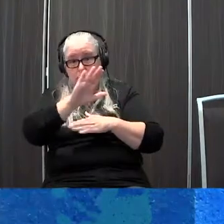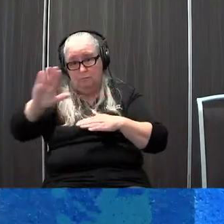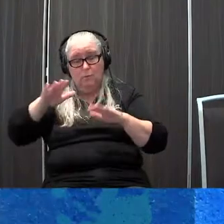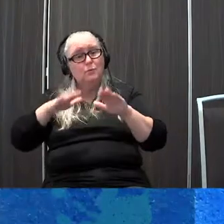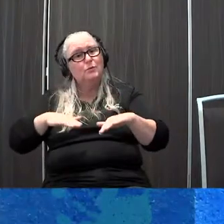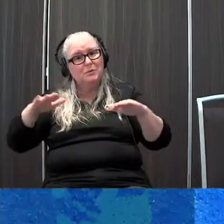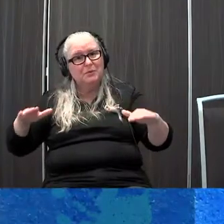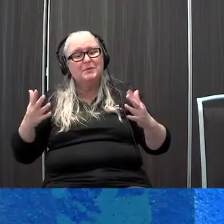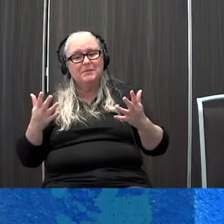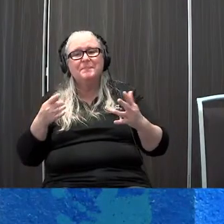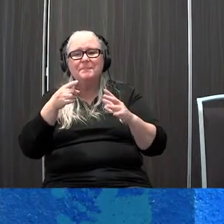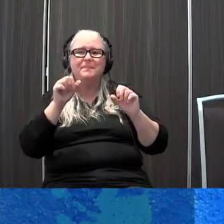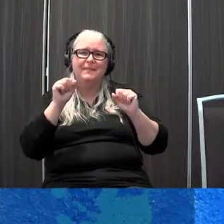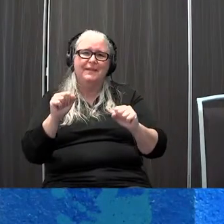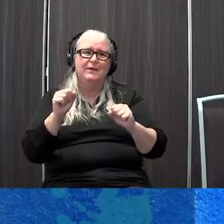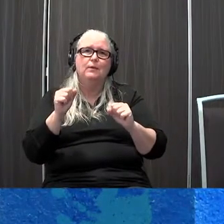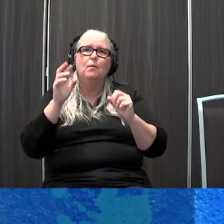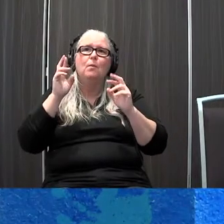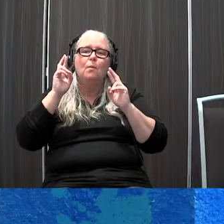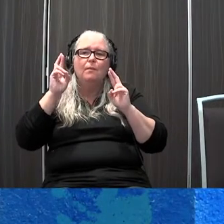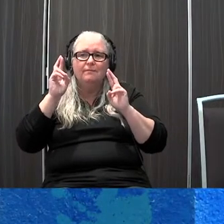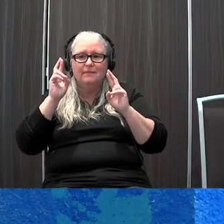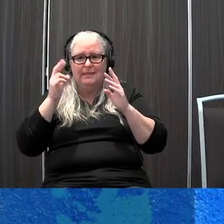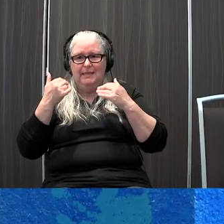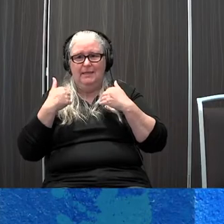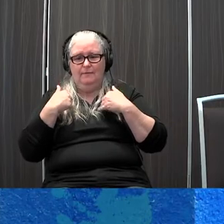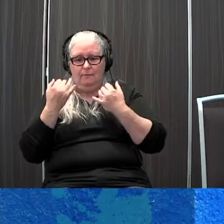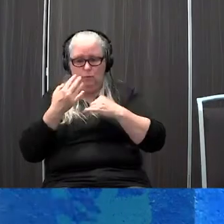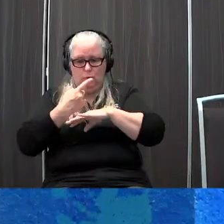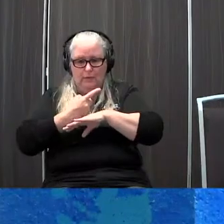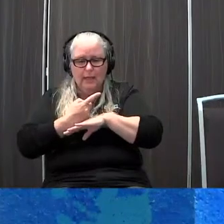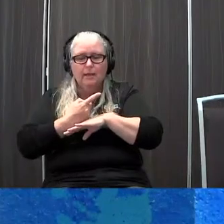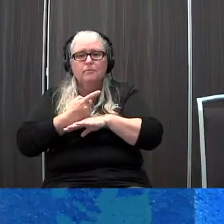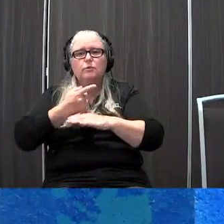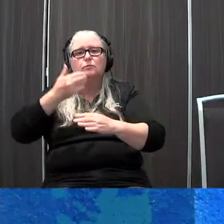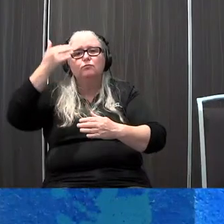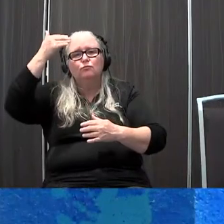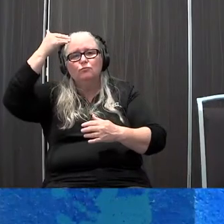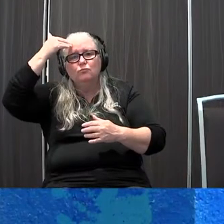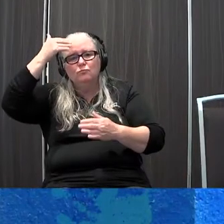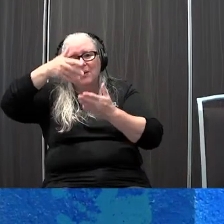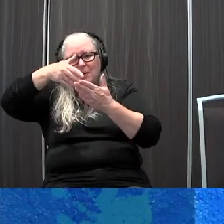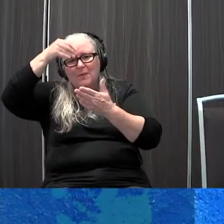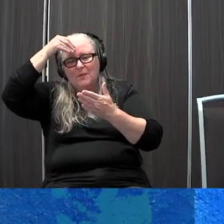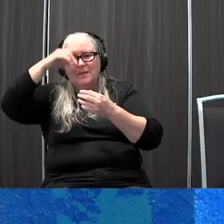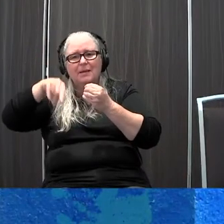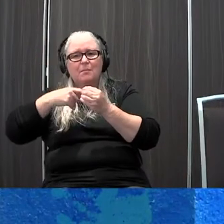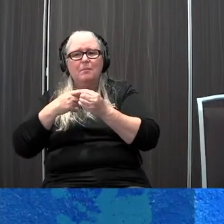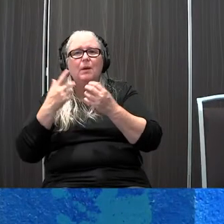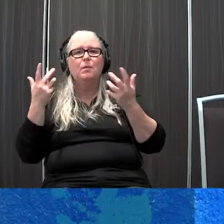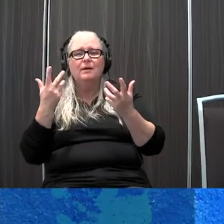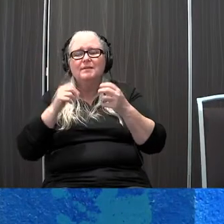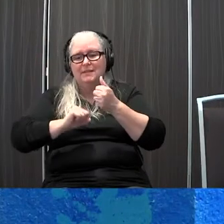and you might be able to hopefully take today away some knowledge with you about some